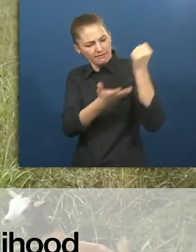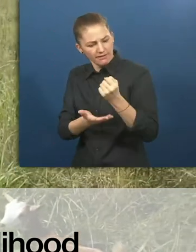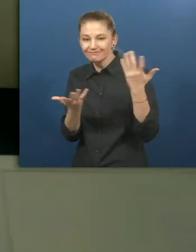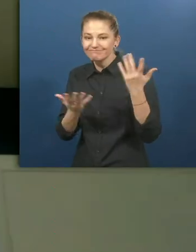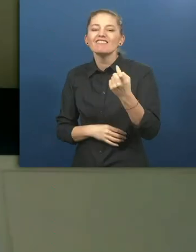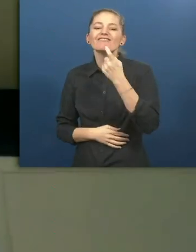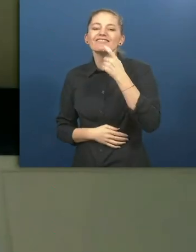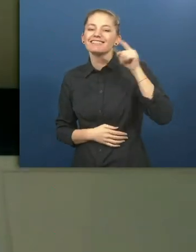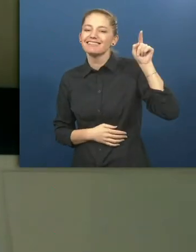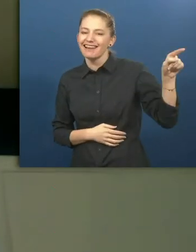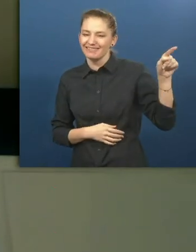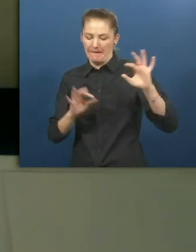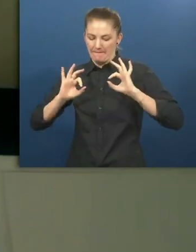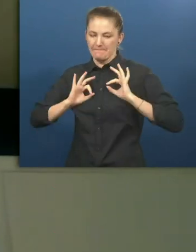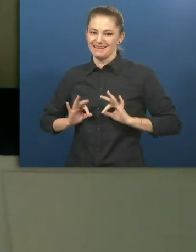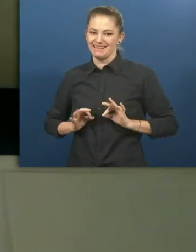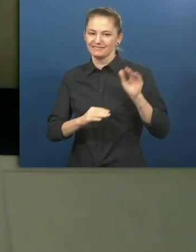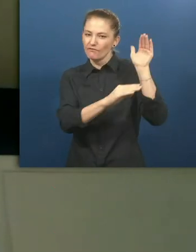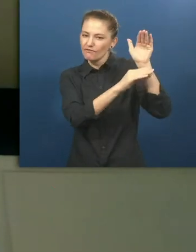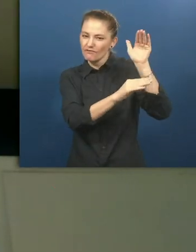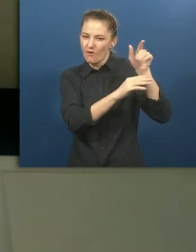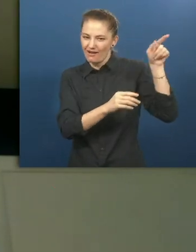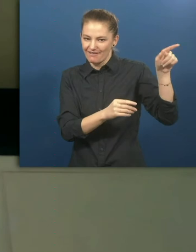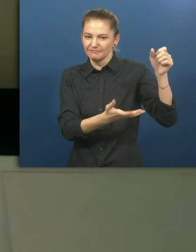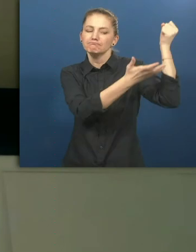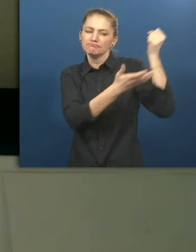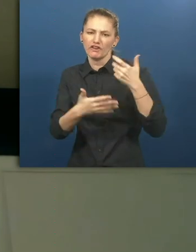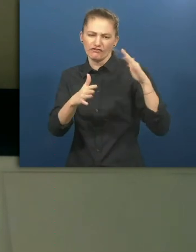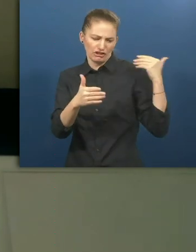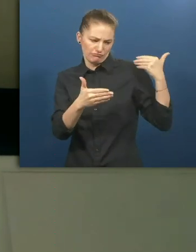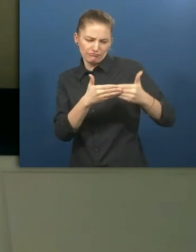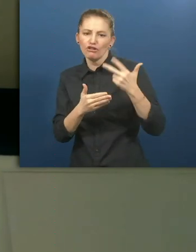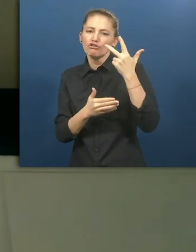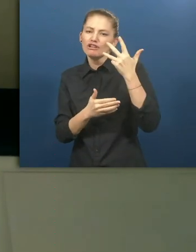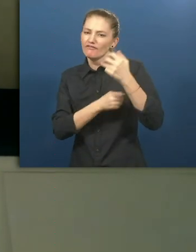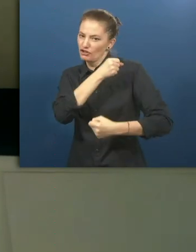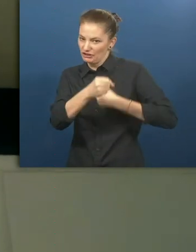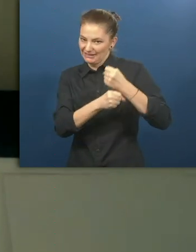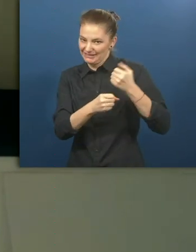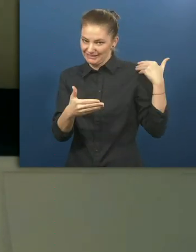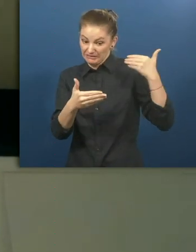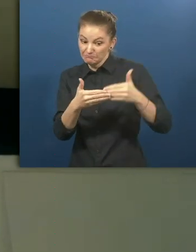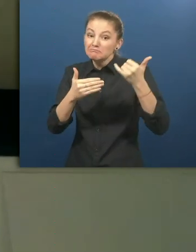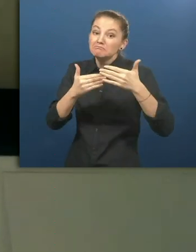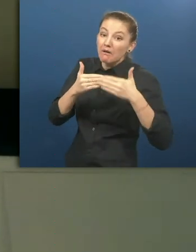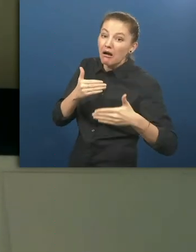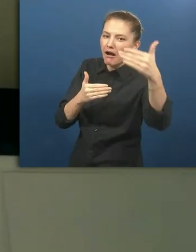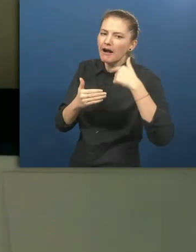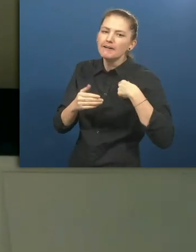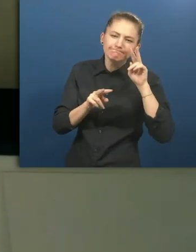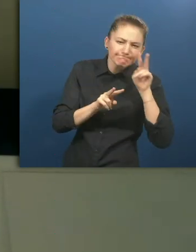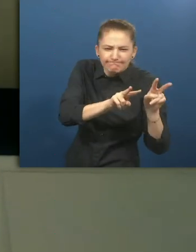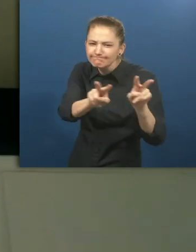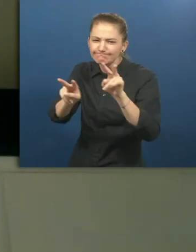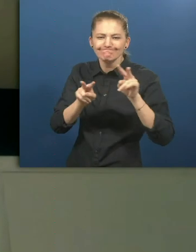The financing of this program was initially provided by the Ministry of Foreign Affairs for Finland and has been for